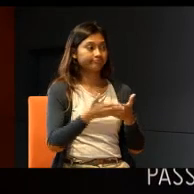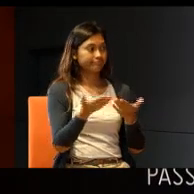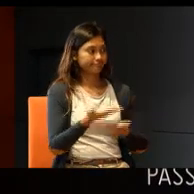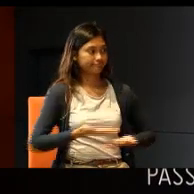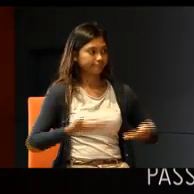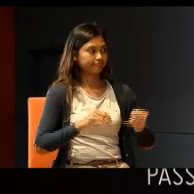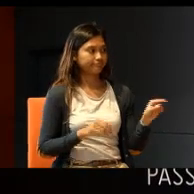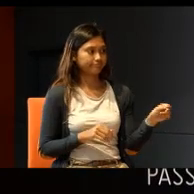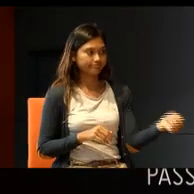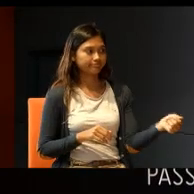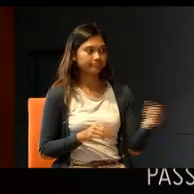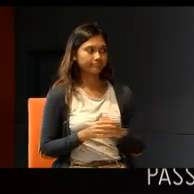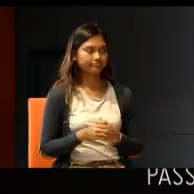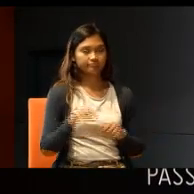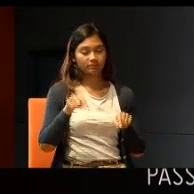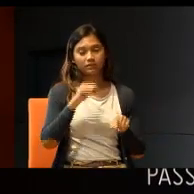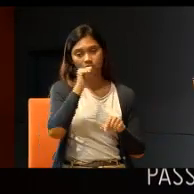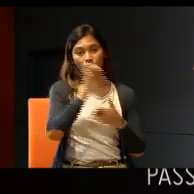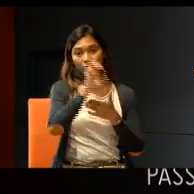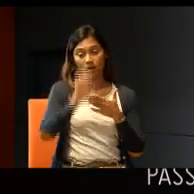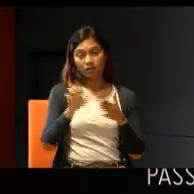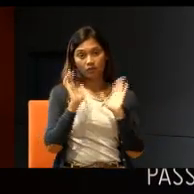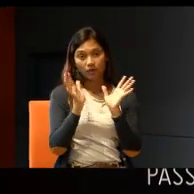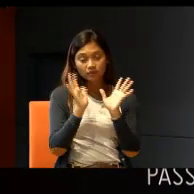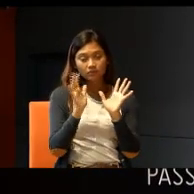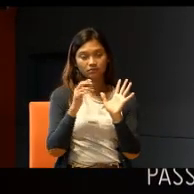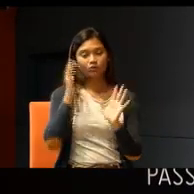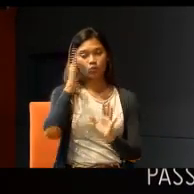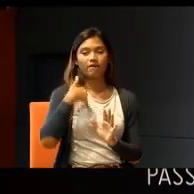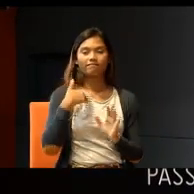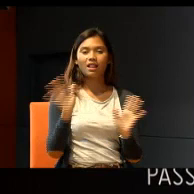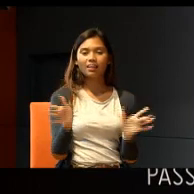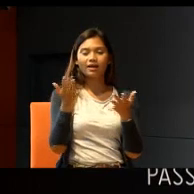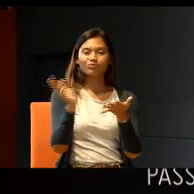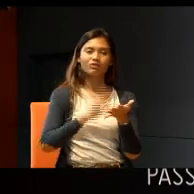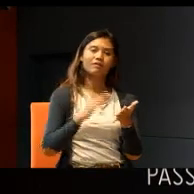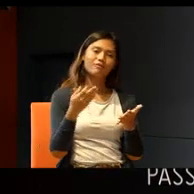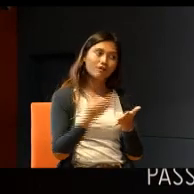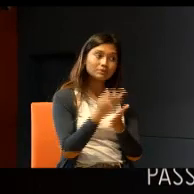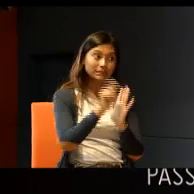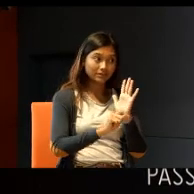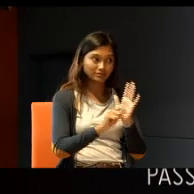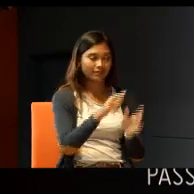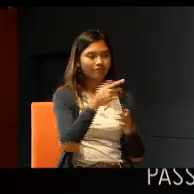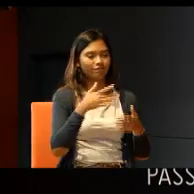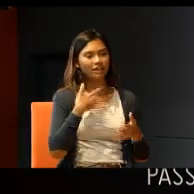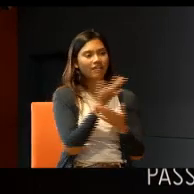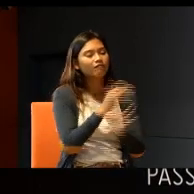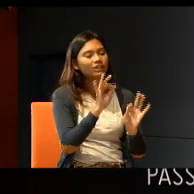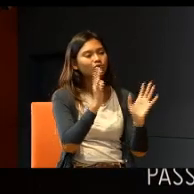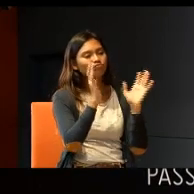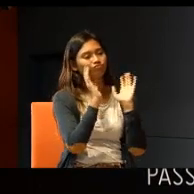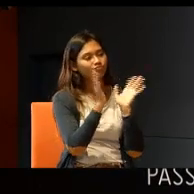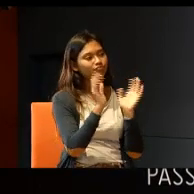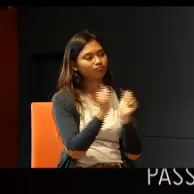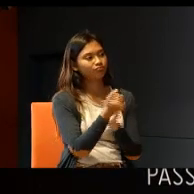Let me, this is not the end of the conversation. We're going to have, like the freshmen, feel free to interact with Alvin. And also,